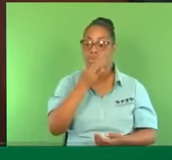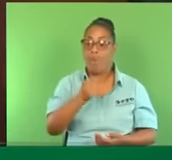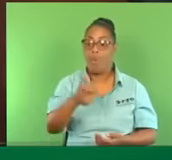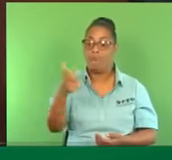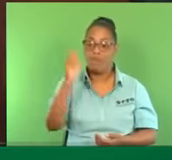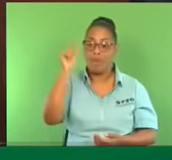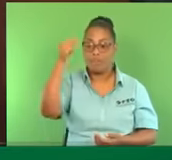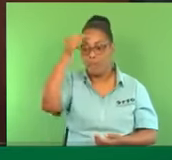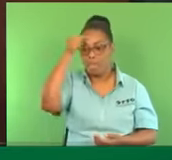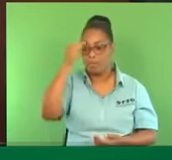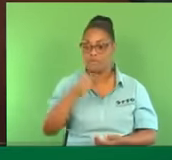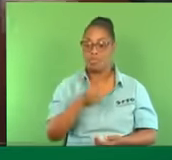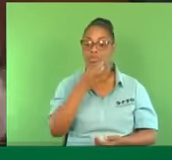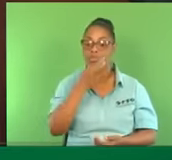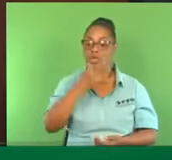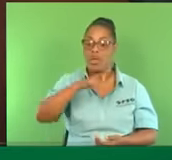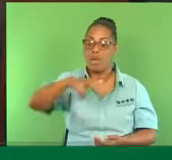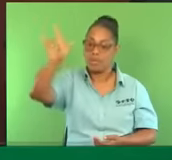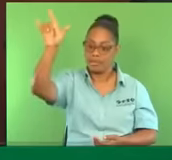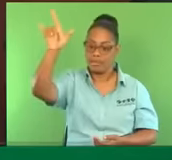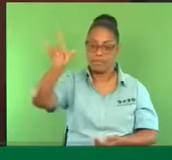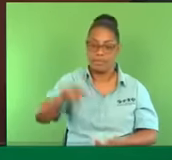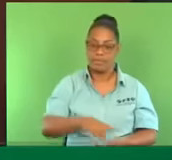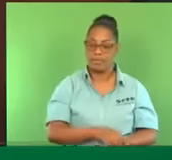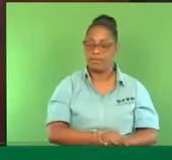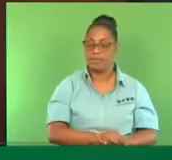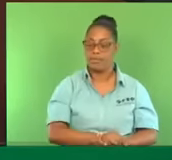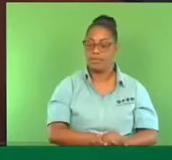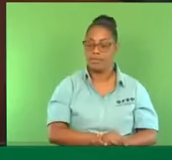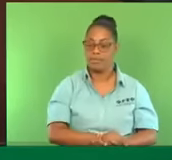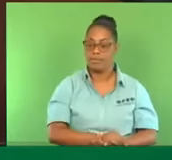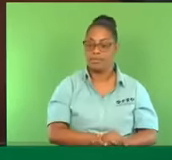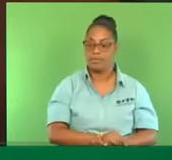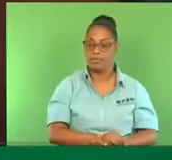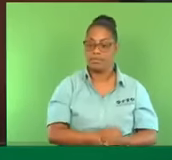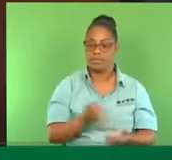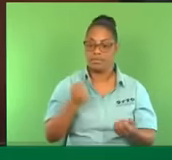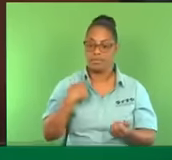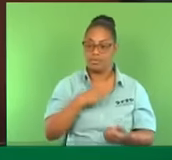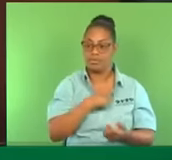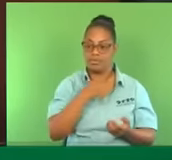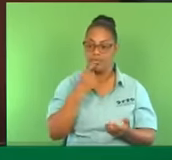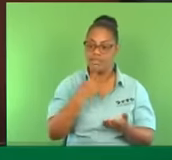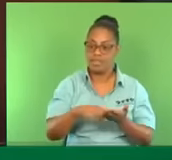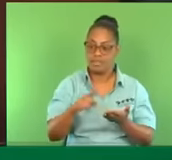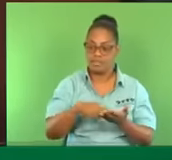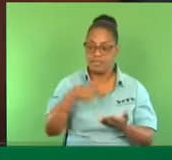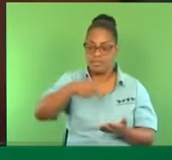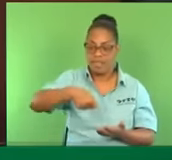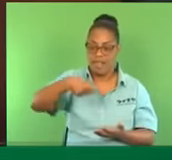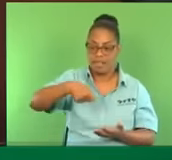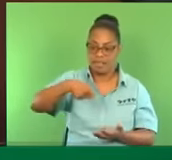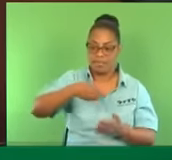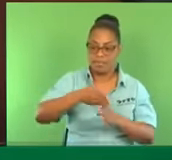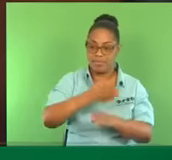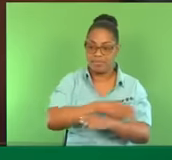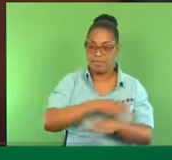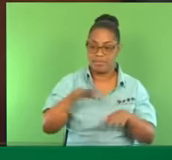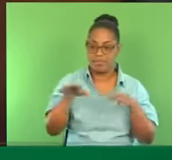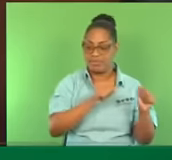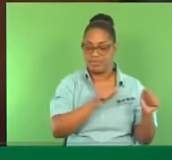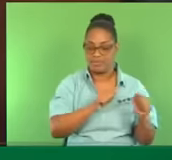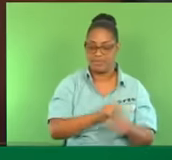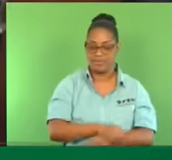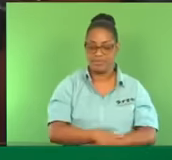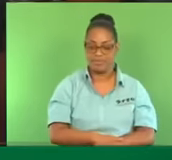departure lounge. And we want to check your luggage before you leave. They are in the departure lounge.